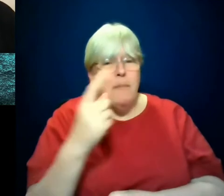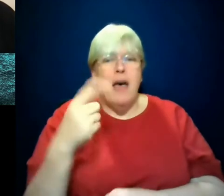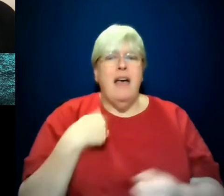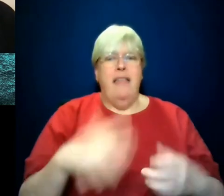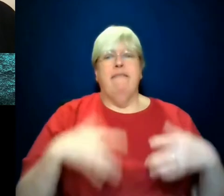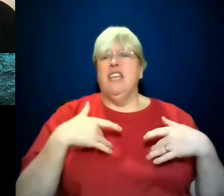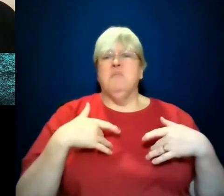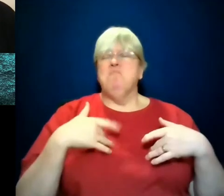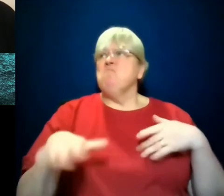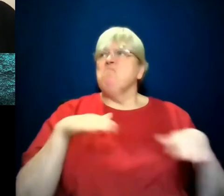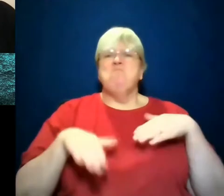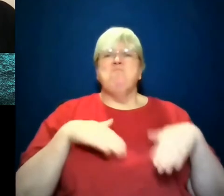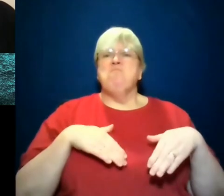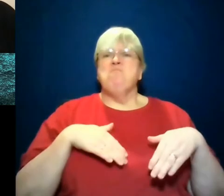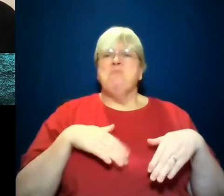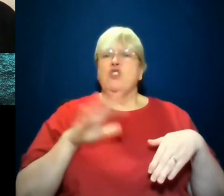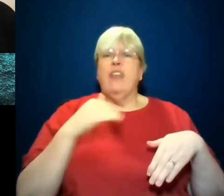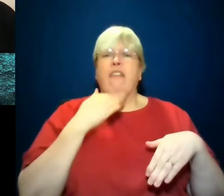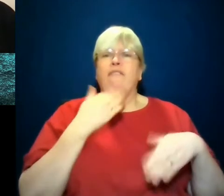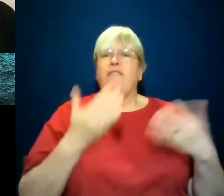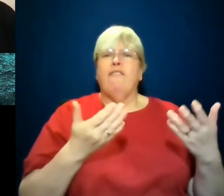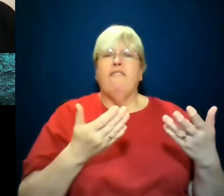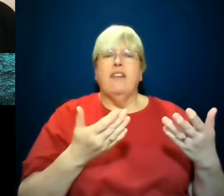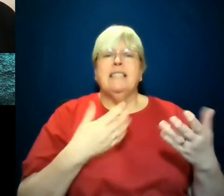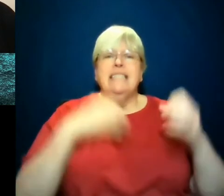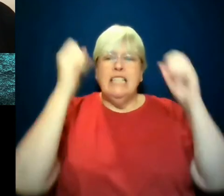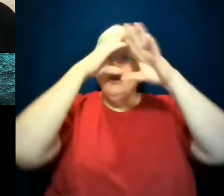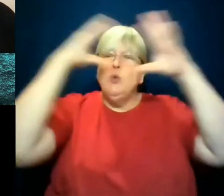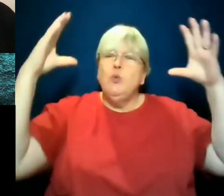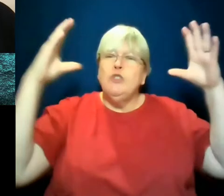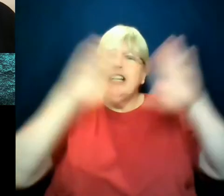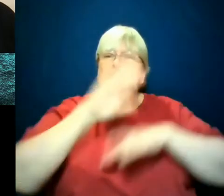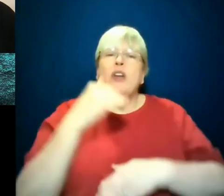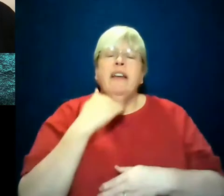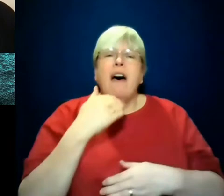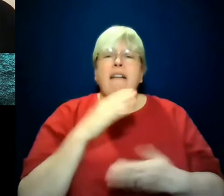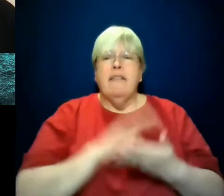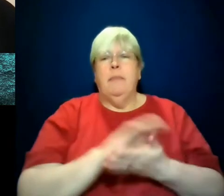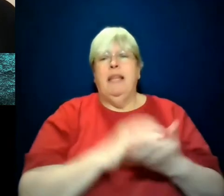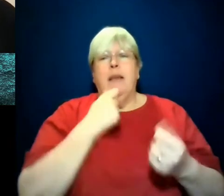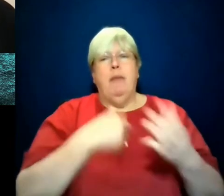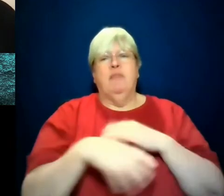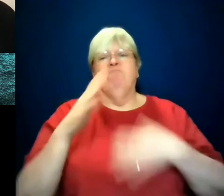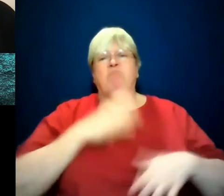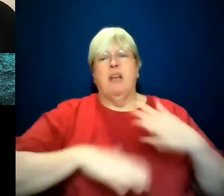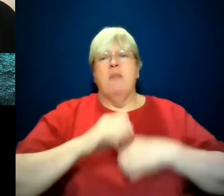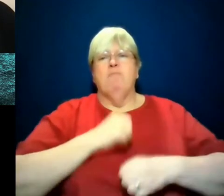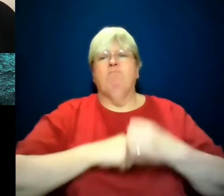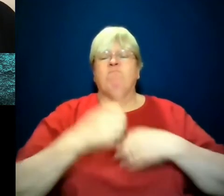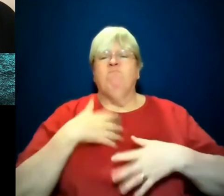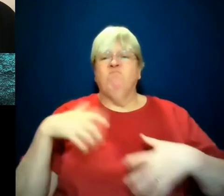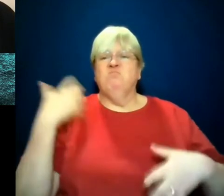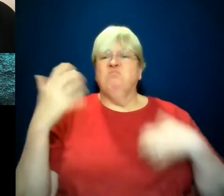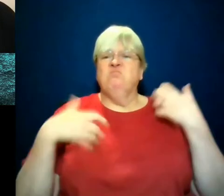bountiful world that we live in. But the illusion that there's not enough makes people act out if they are unstable, if they have these